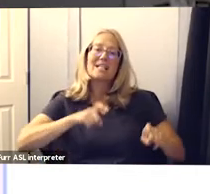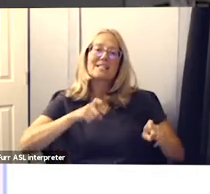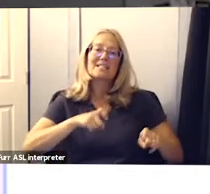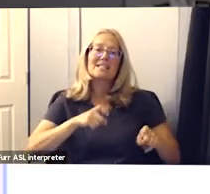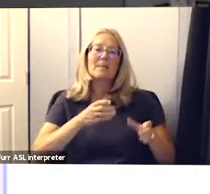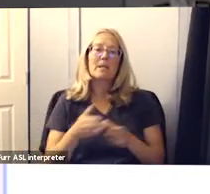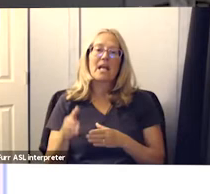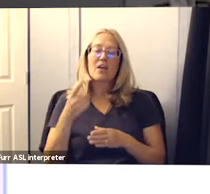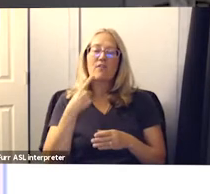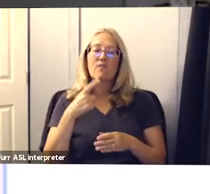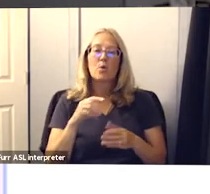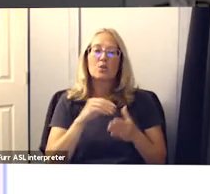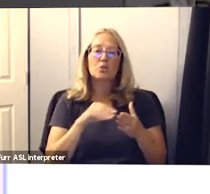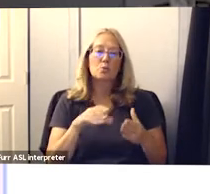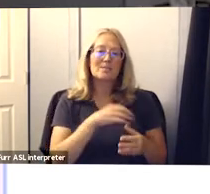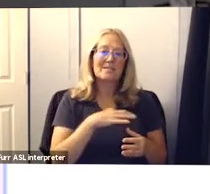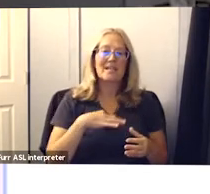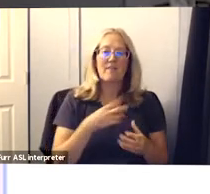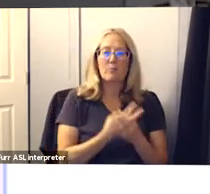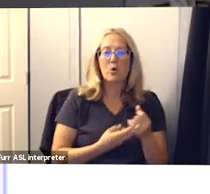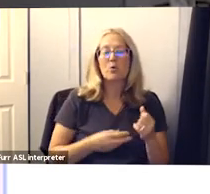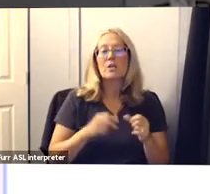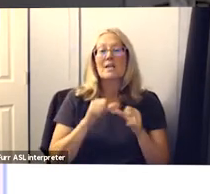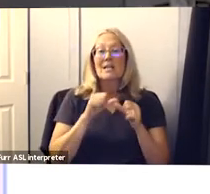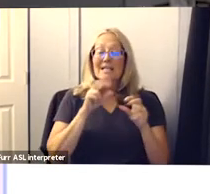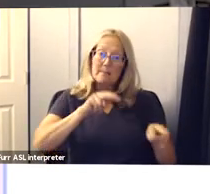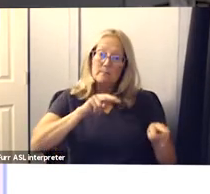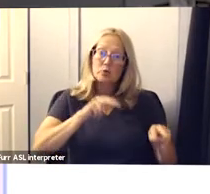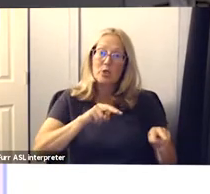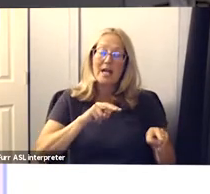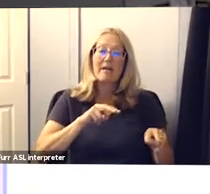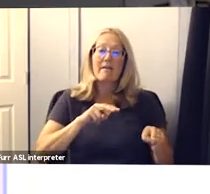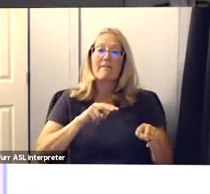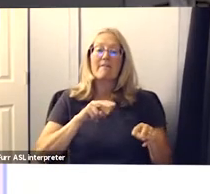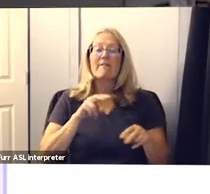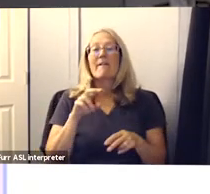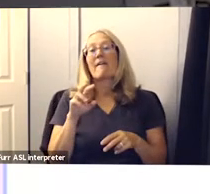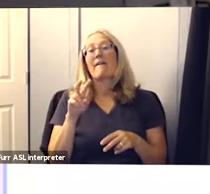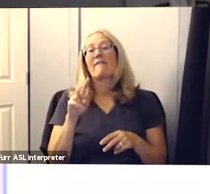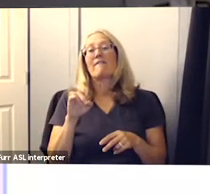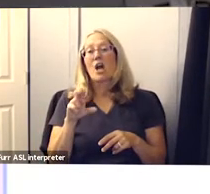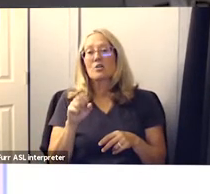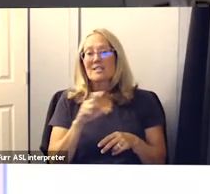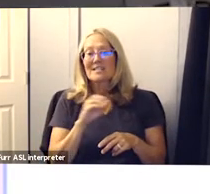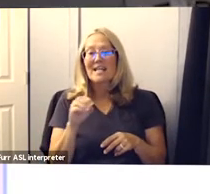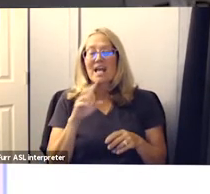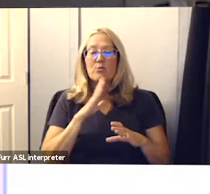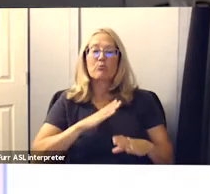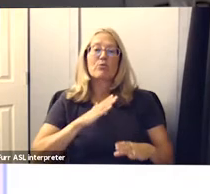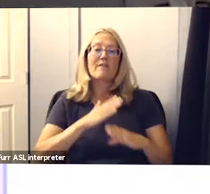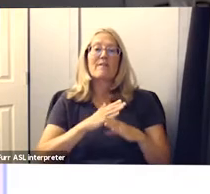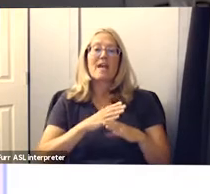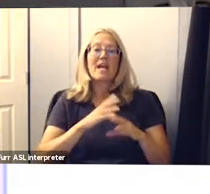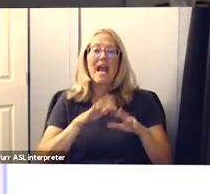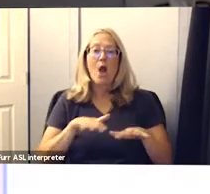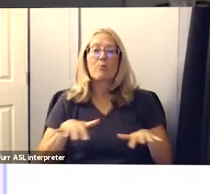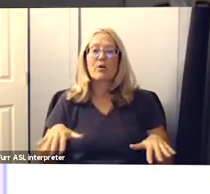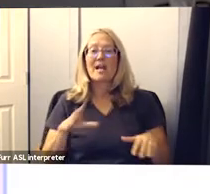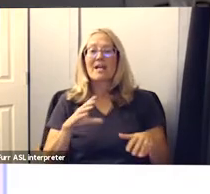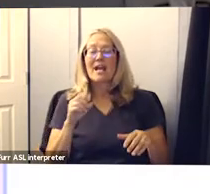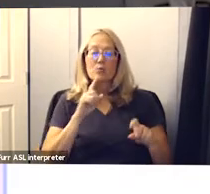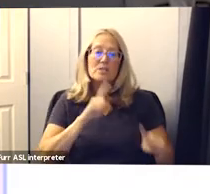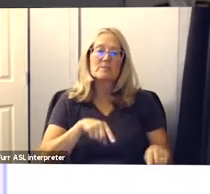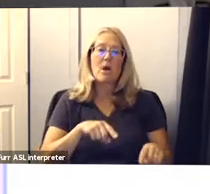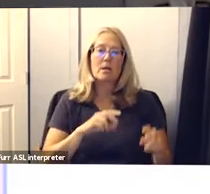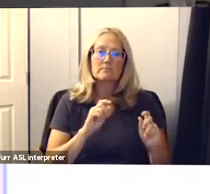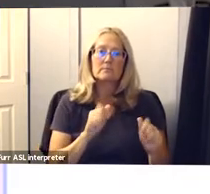in a way that will keep track of the virus prevent outbreaks uh respond to any outbreaks that